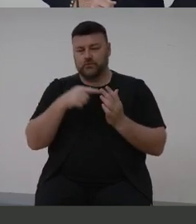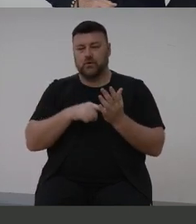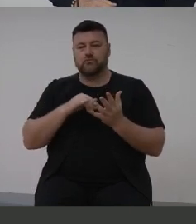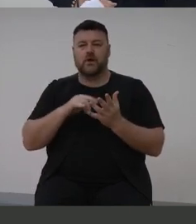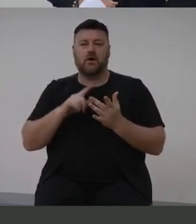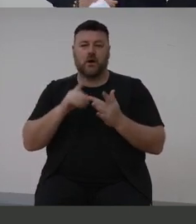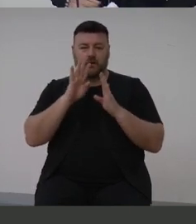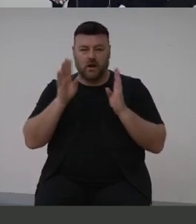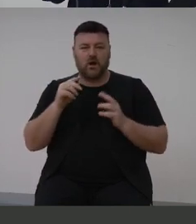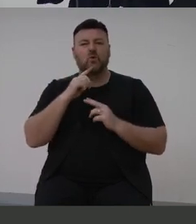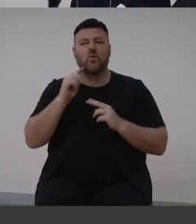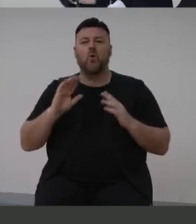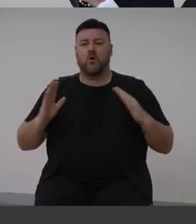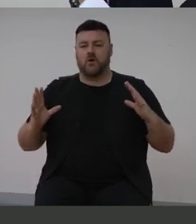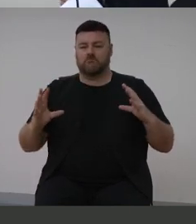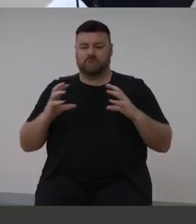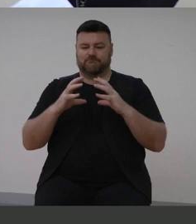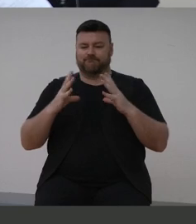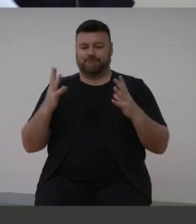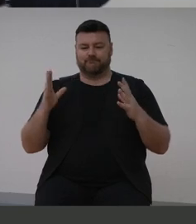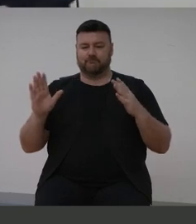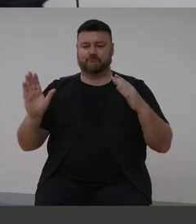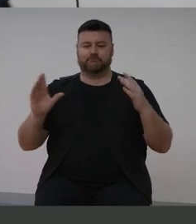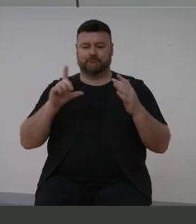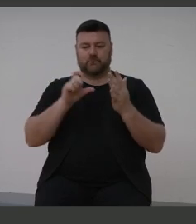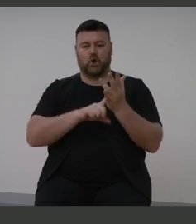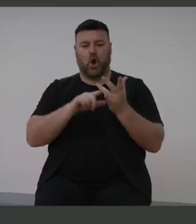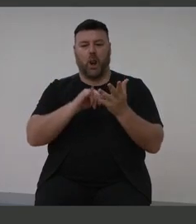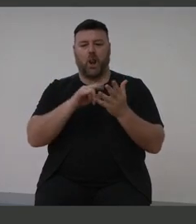gap report. So a really important link with hearing. Thank you.